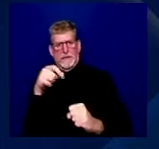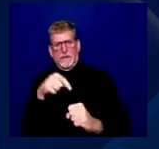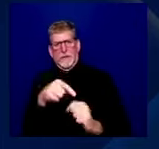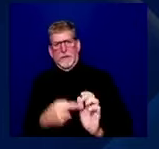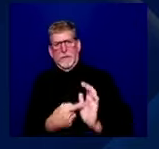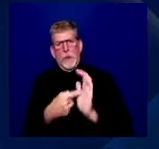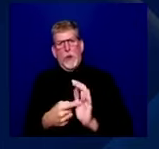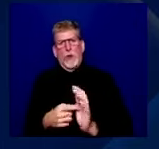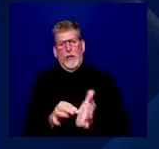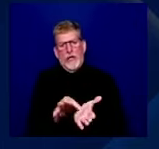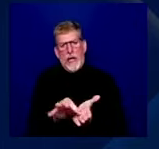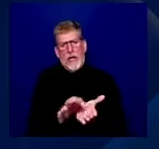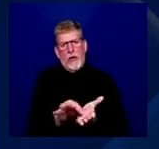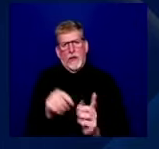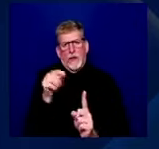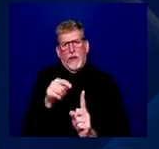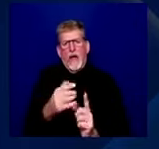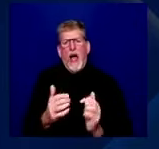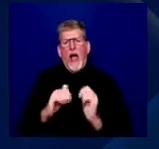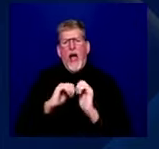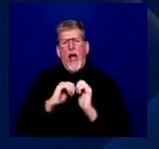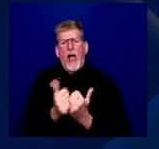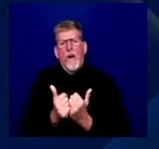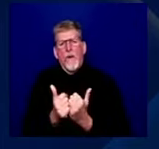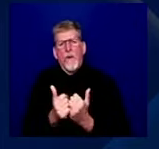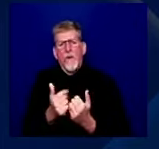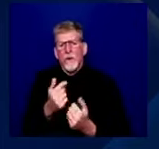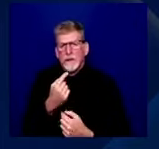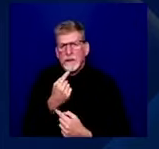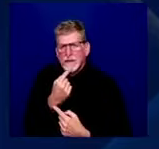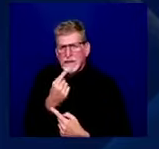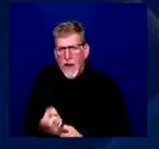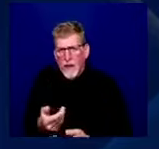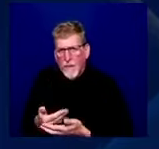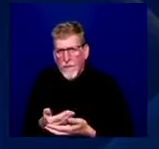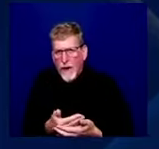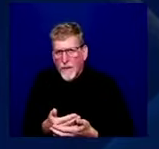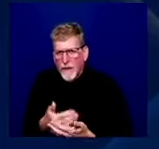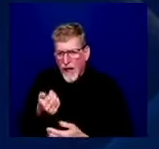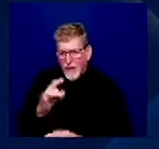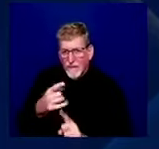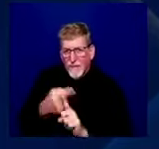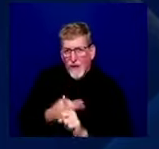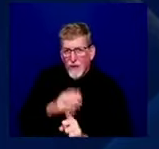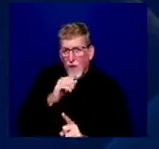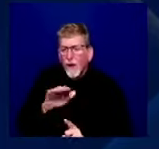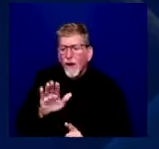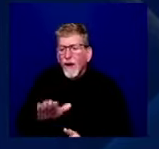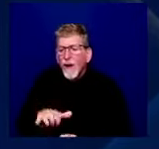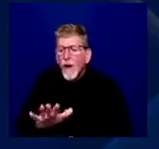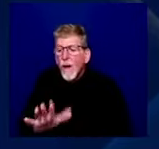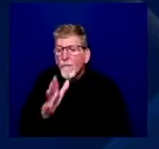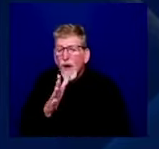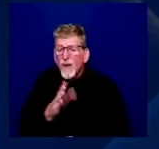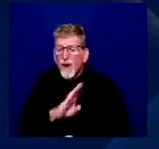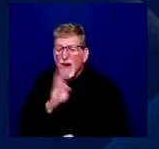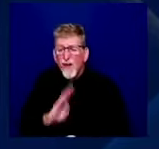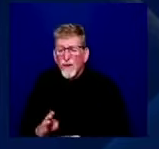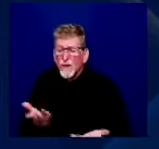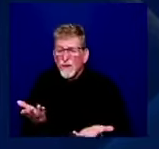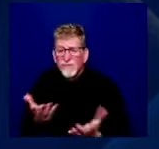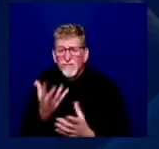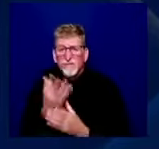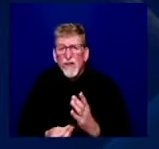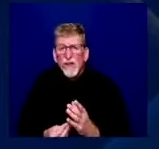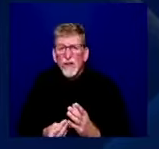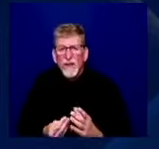an 18 month old that his mother's never coming home. Right. There's no like point in your algorithm that can try